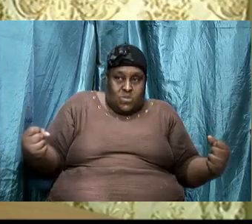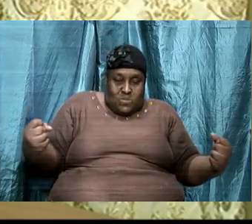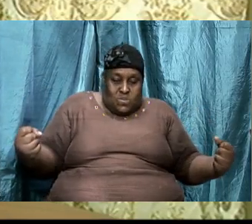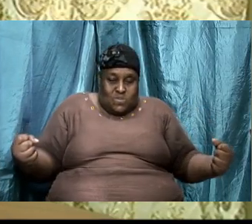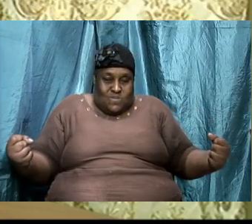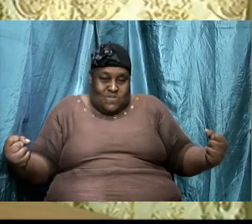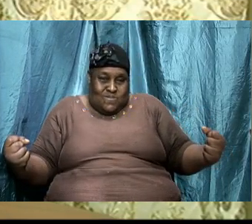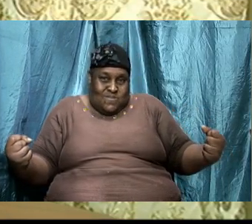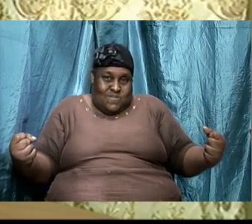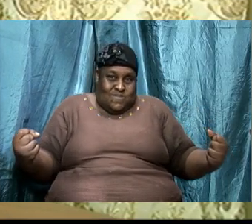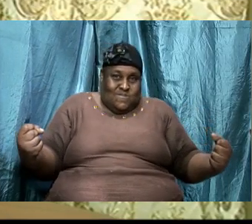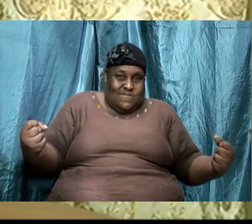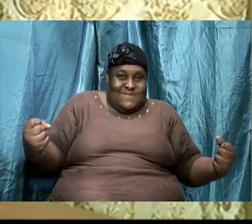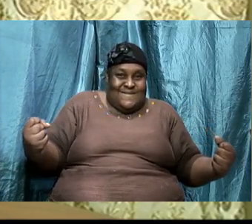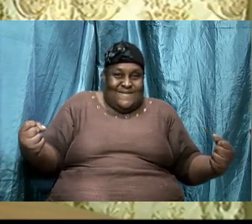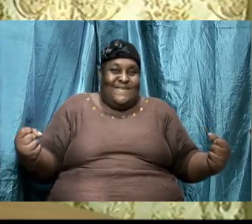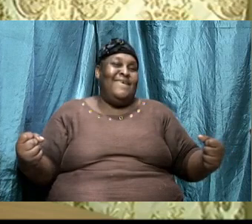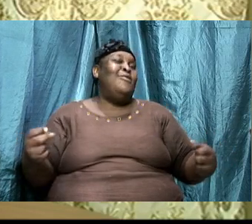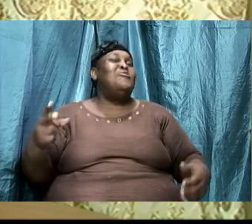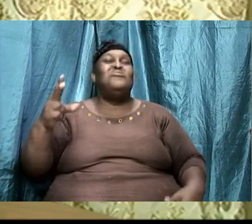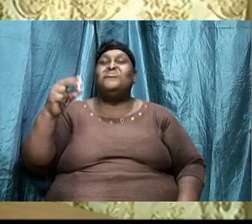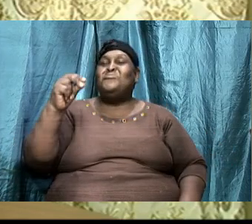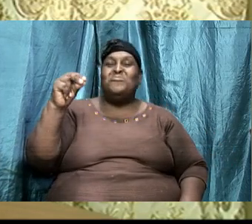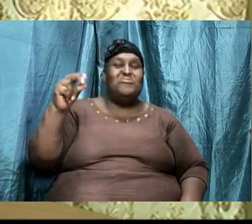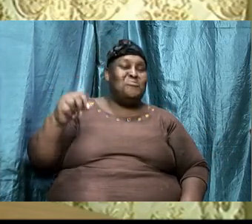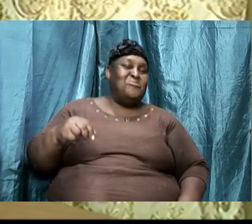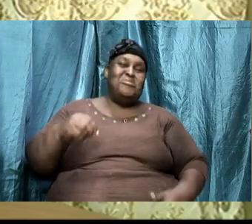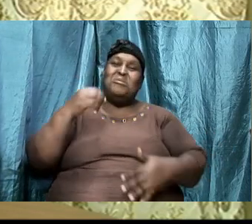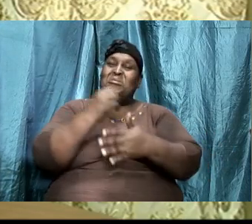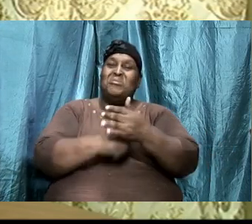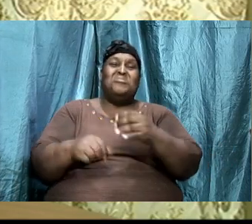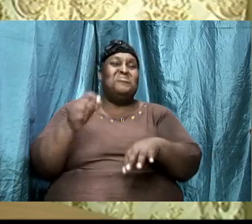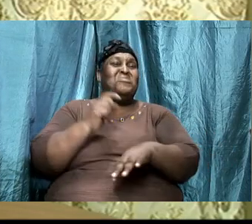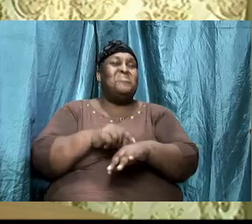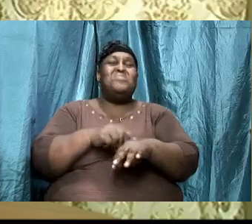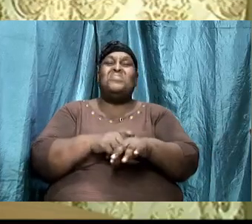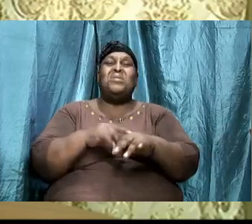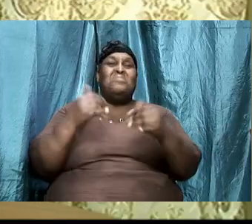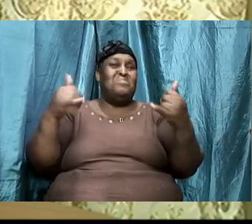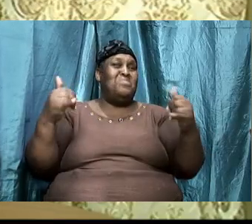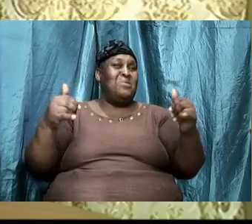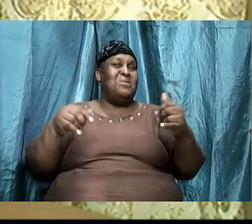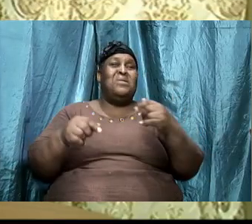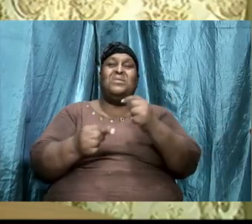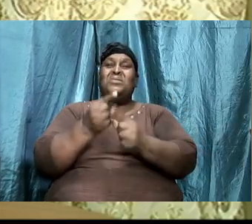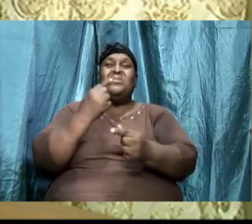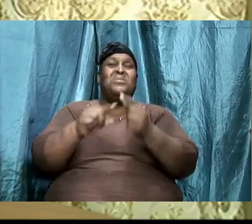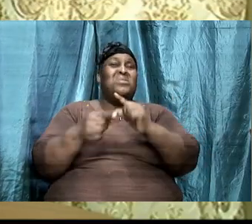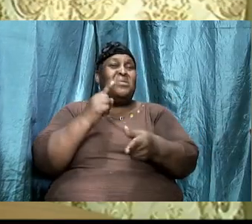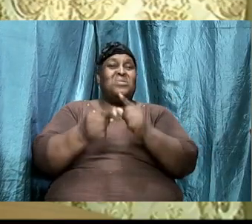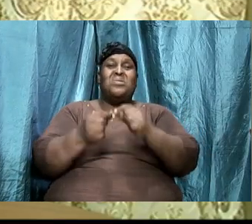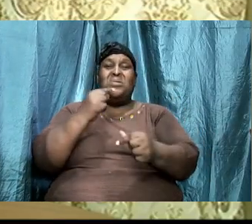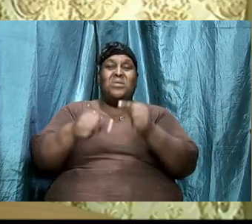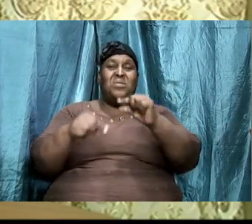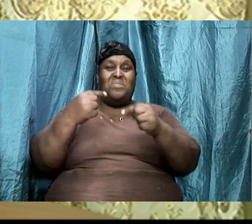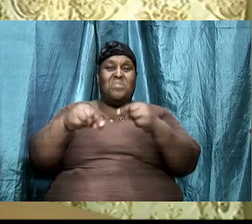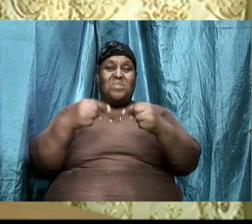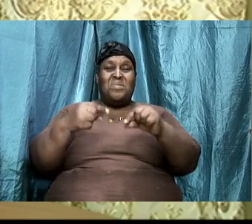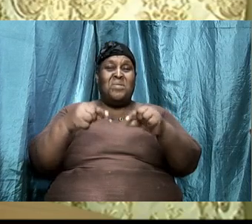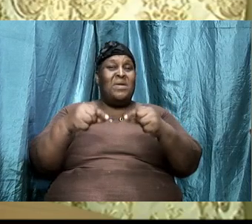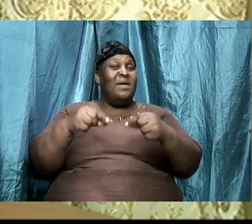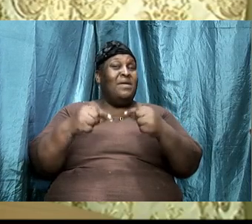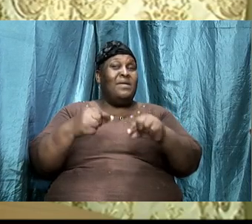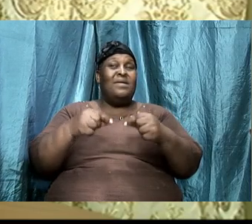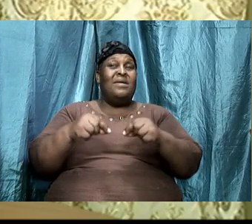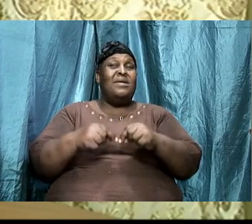sometimes we might be playing a game and I am very competitive when I'm playing basketball and sometimes